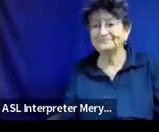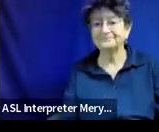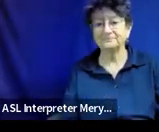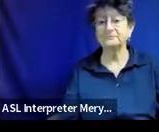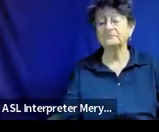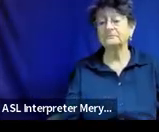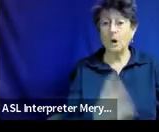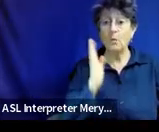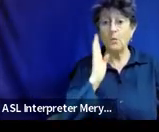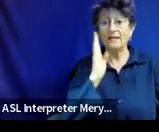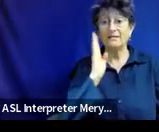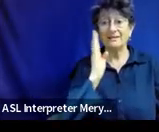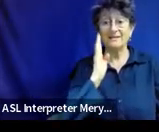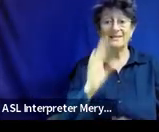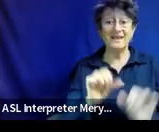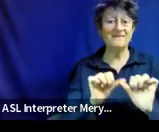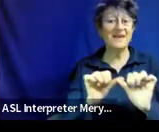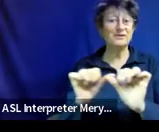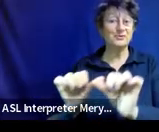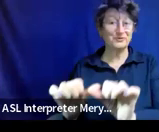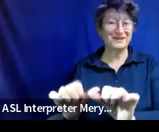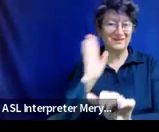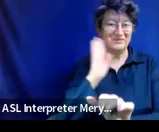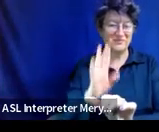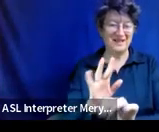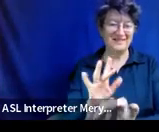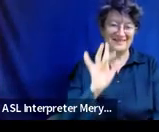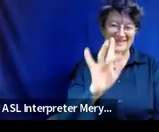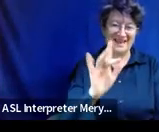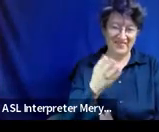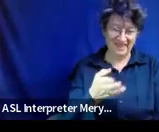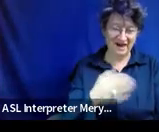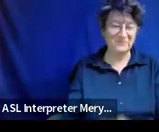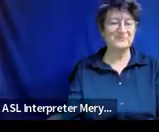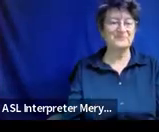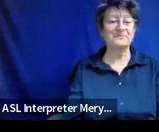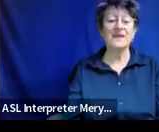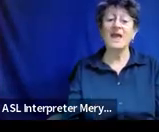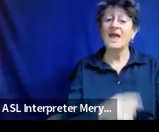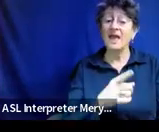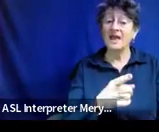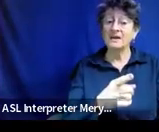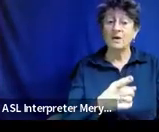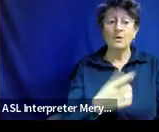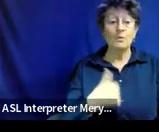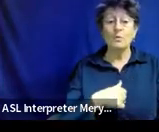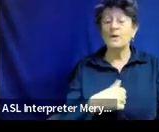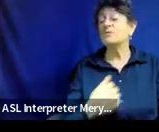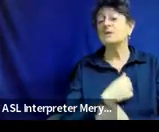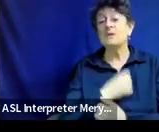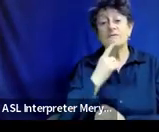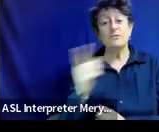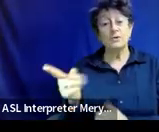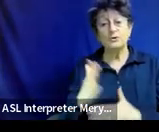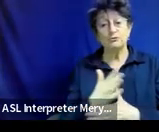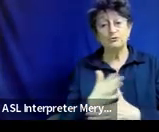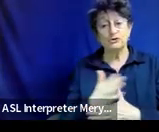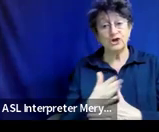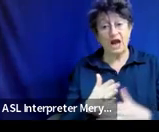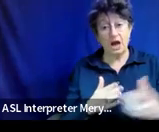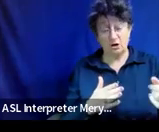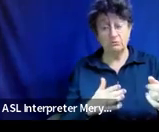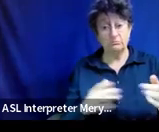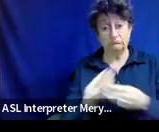But they will be eventually. And then these are just some ones that we would love for you to share. Most of them are already